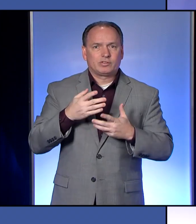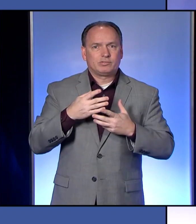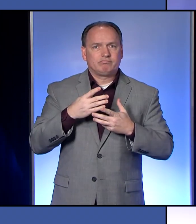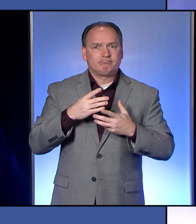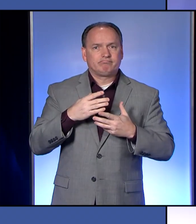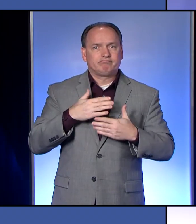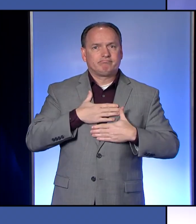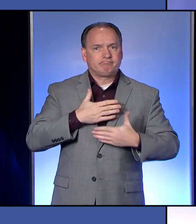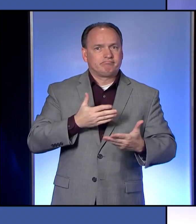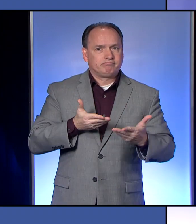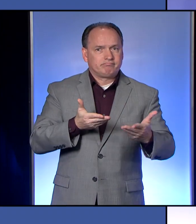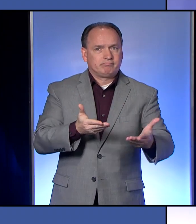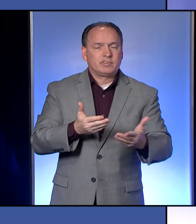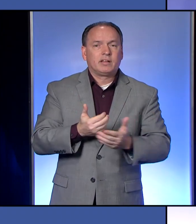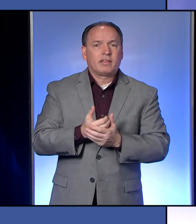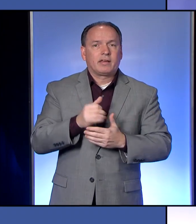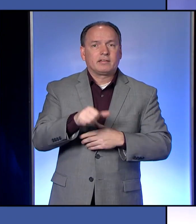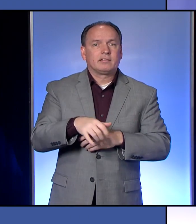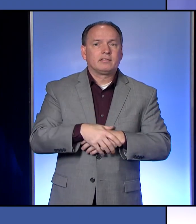that on?